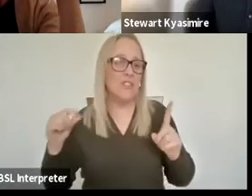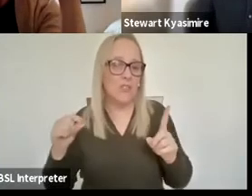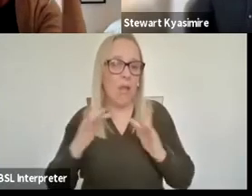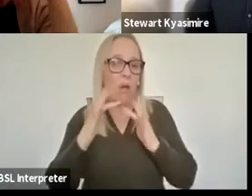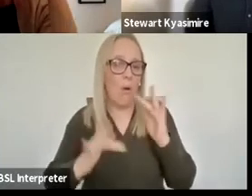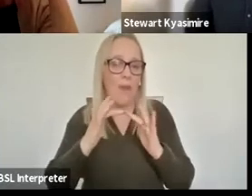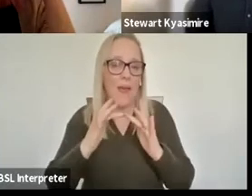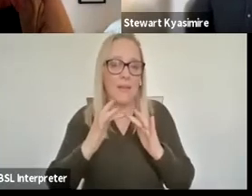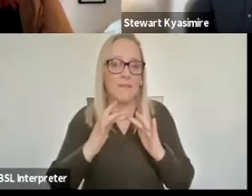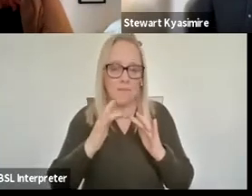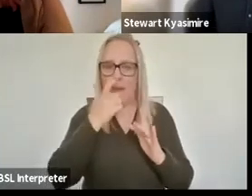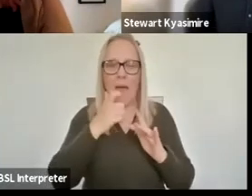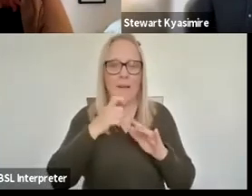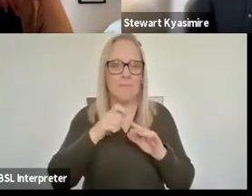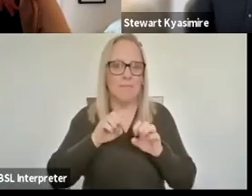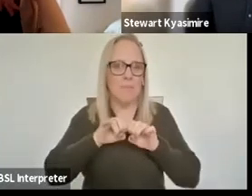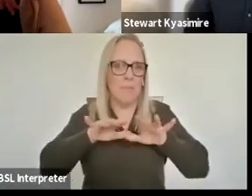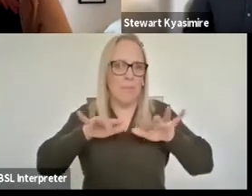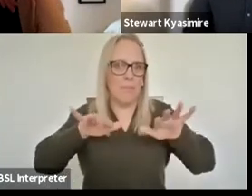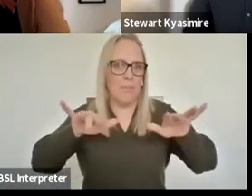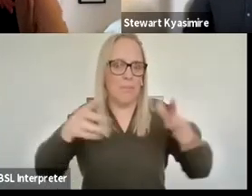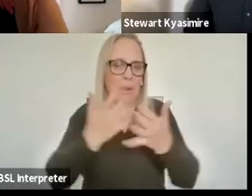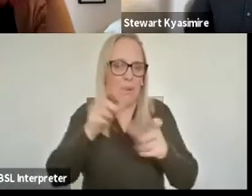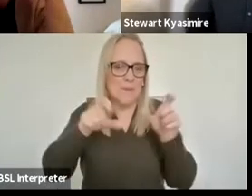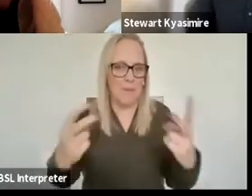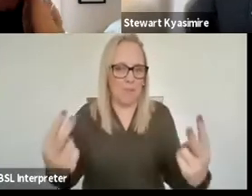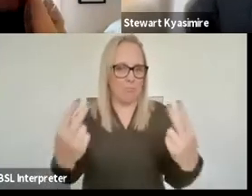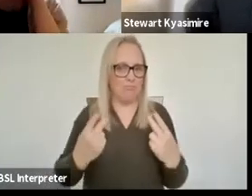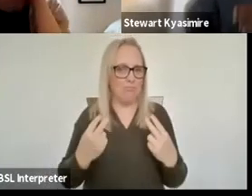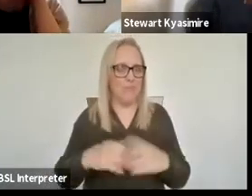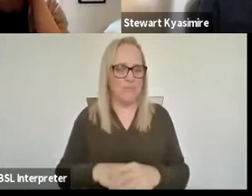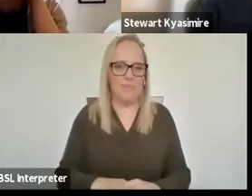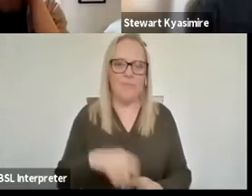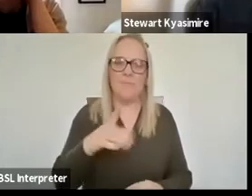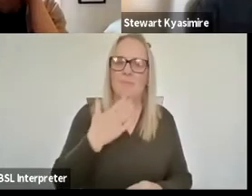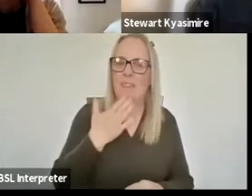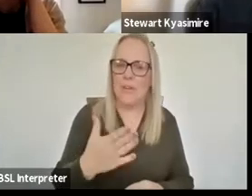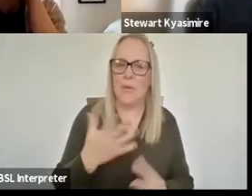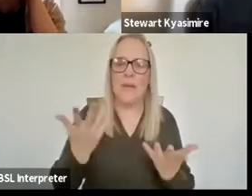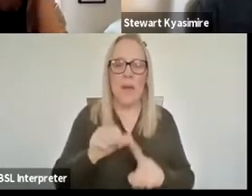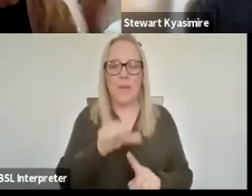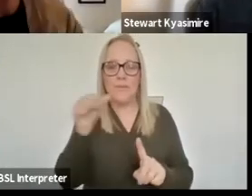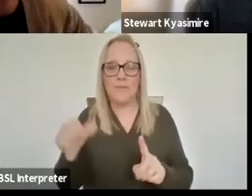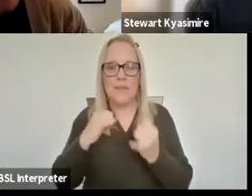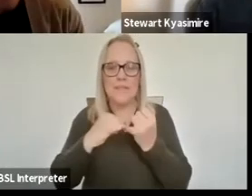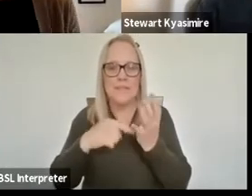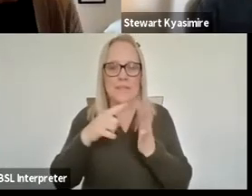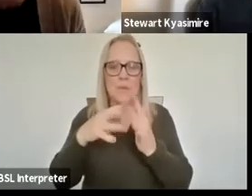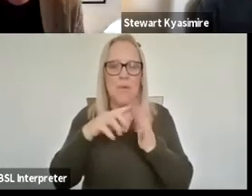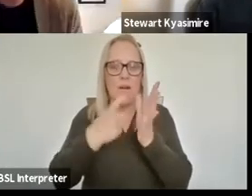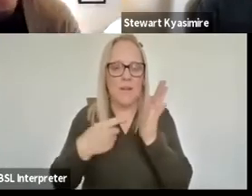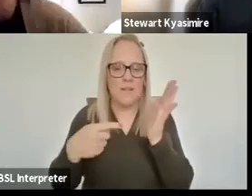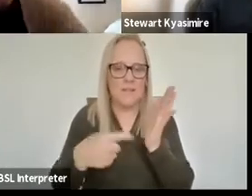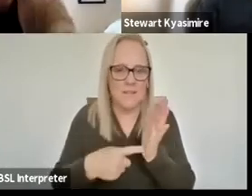huge range of people so that's it. Thank you Susie and we'll move on to Stuart who's a filmmaker and director of